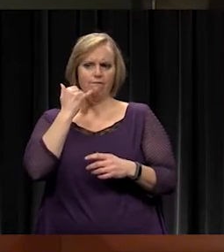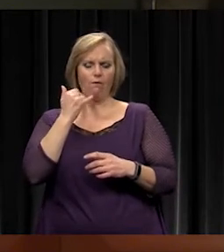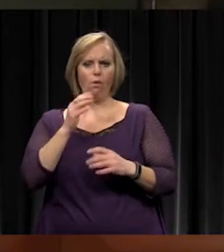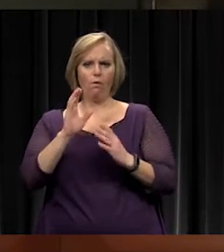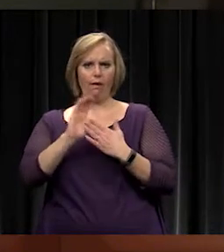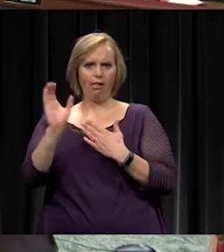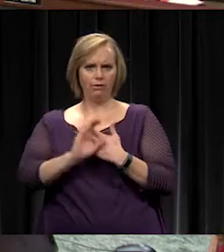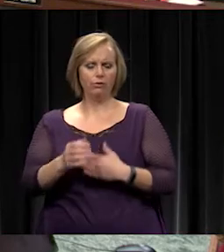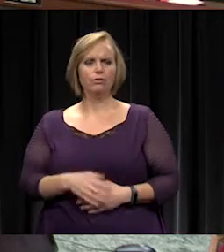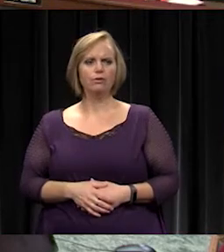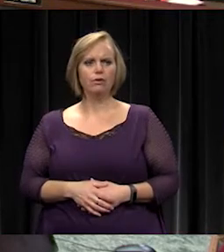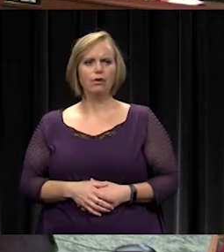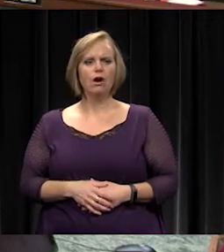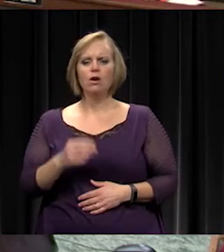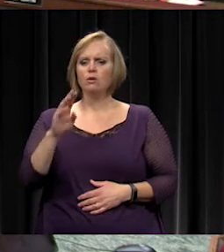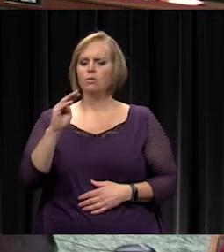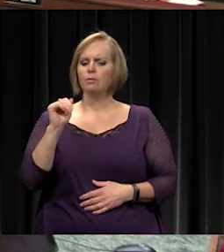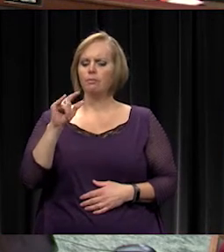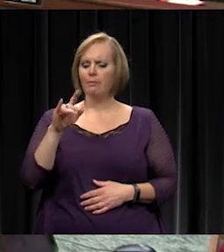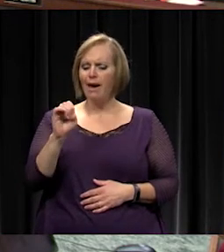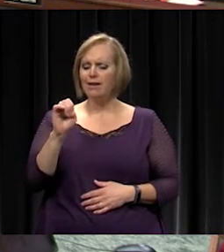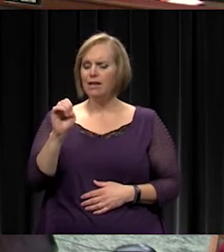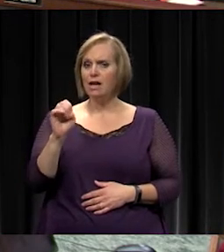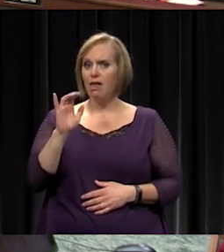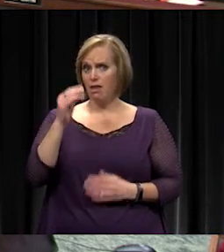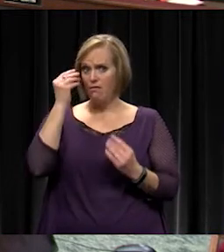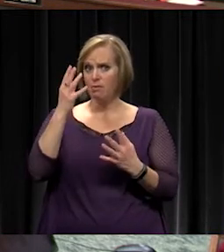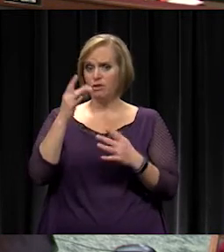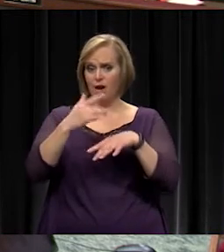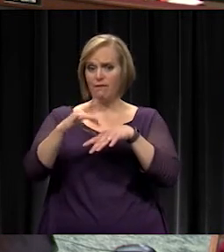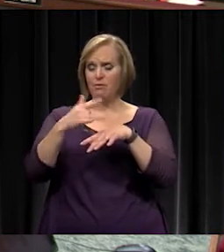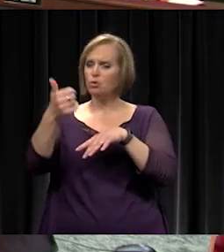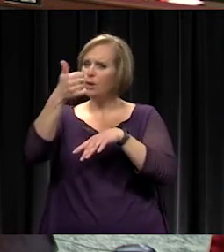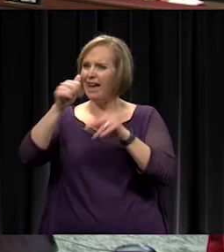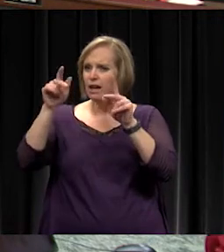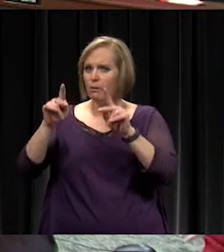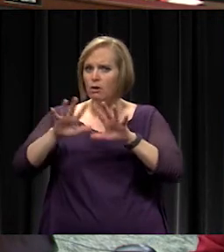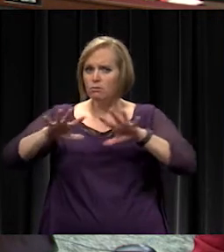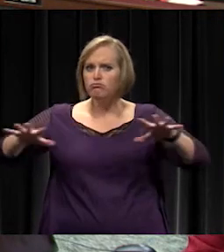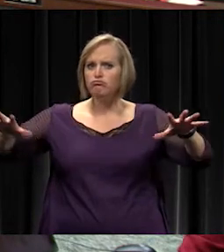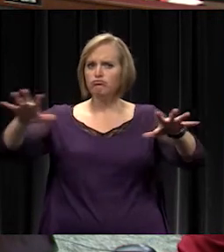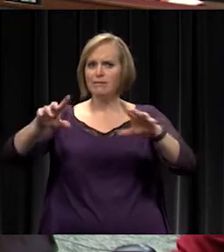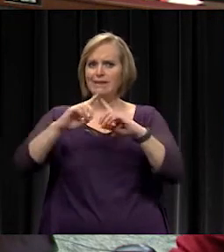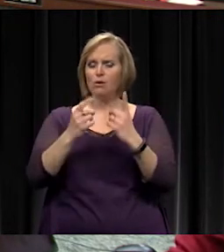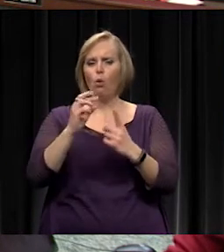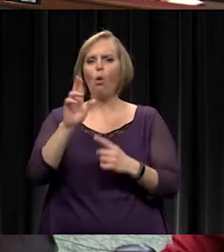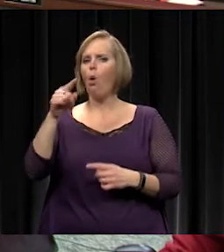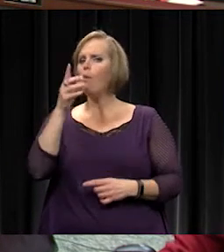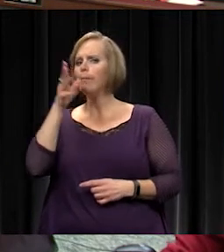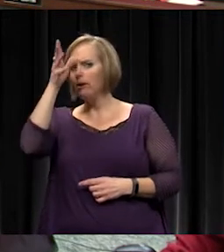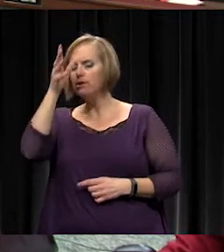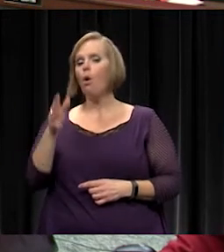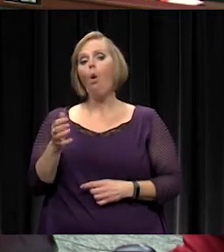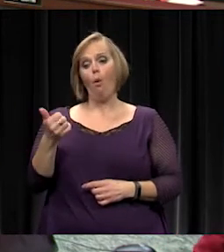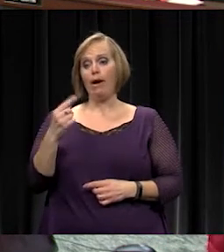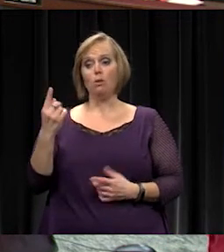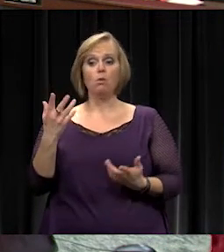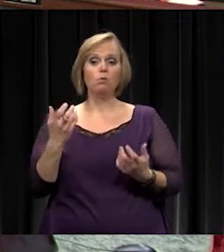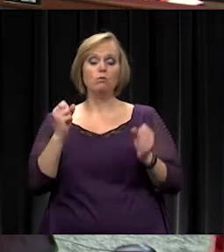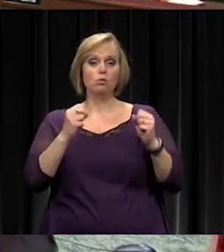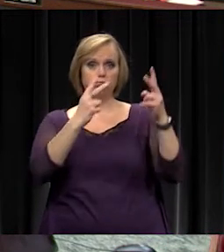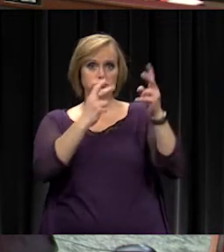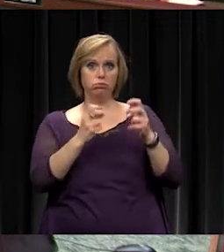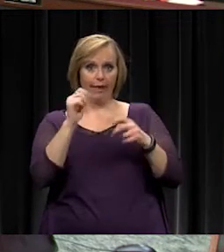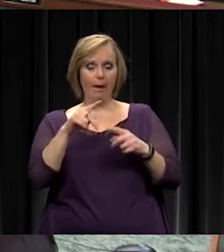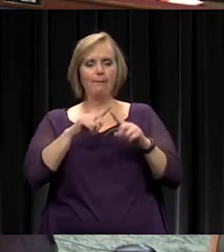Is, Maggie, is the information available to any patron within the district or just parents? Anyone who wants to could download the app, but